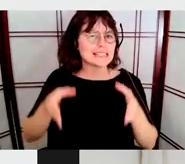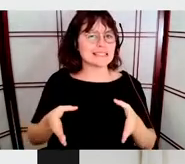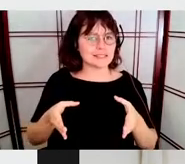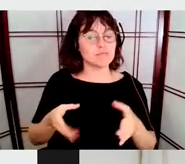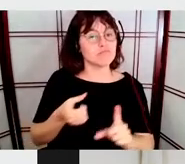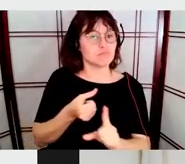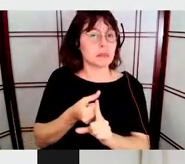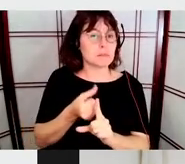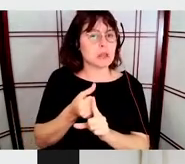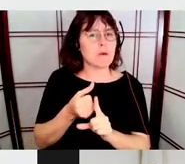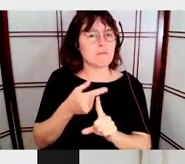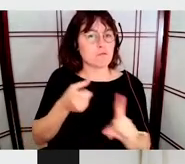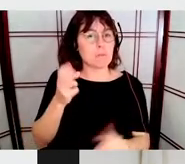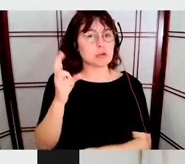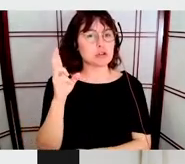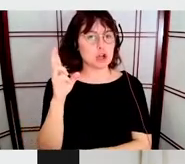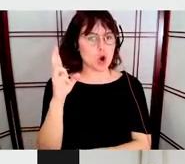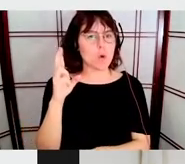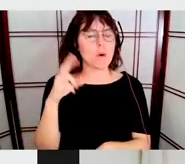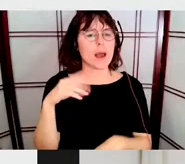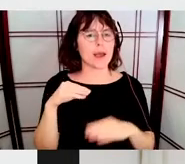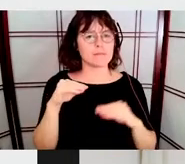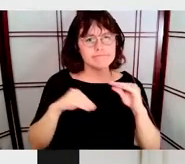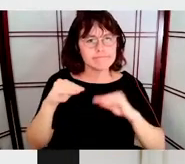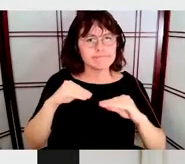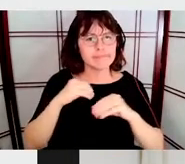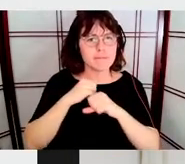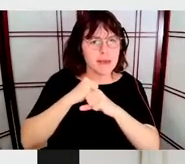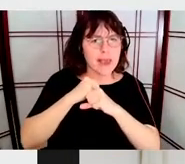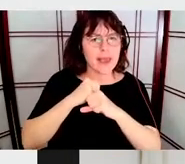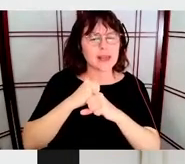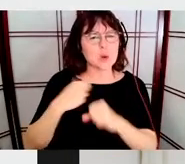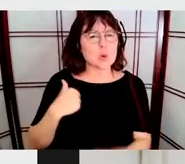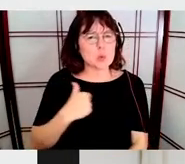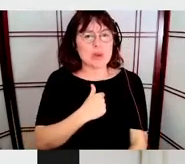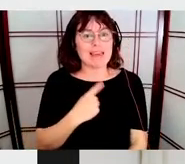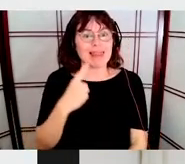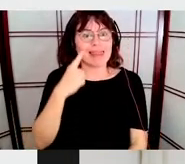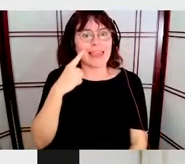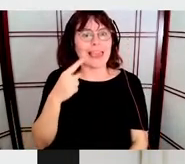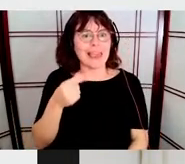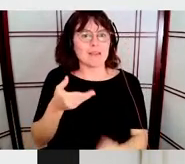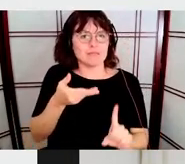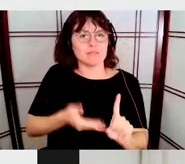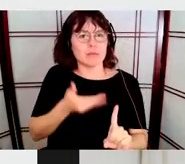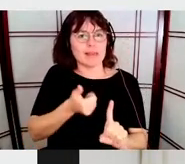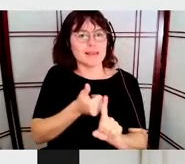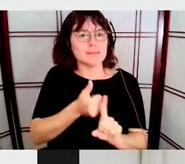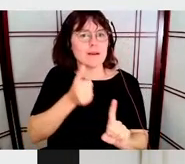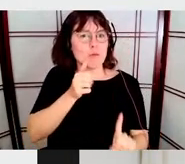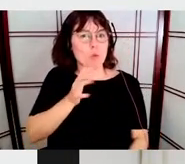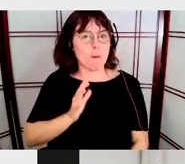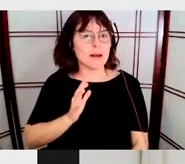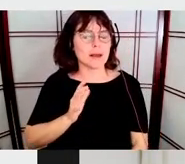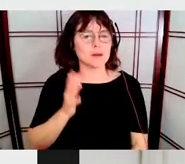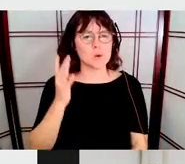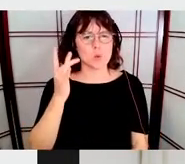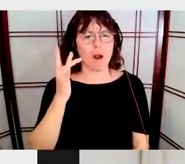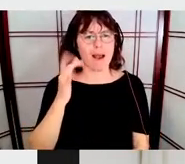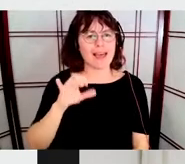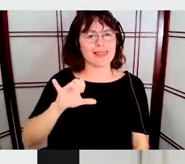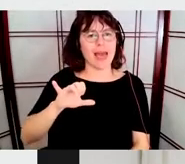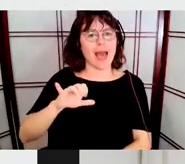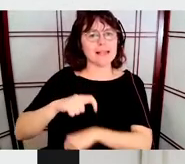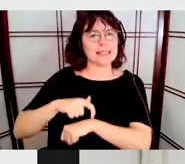We think or believe that it was a woman because back in the day was this kind of work was done